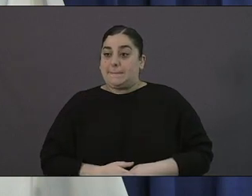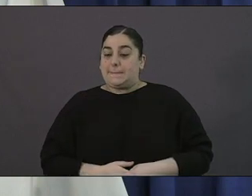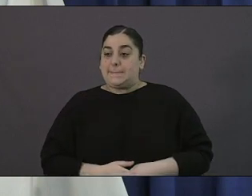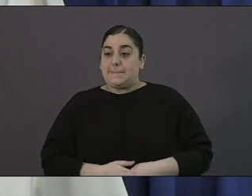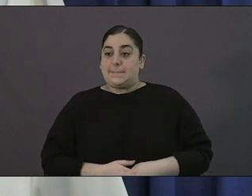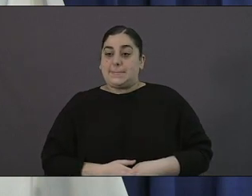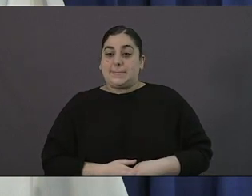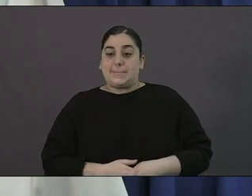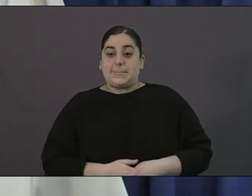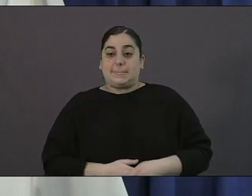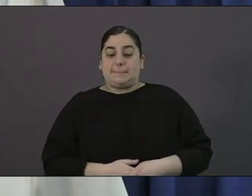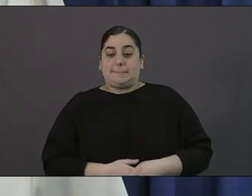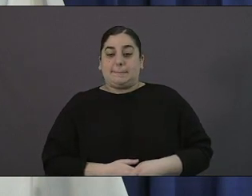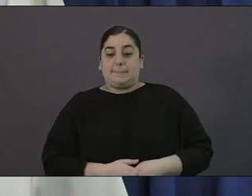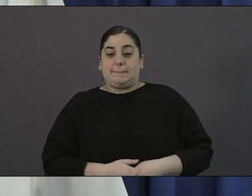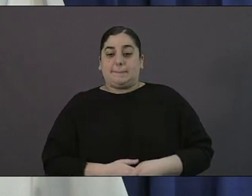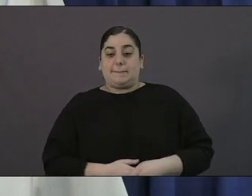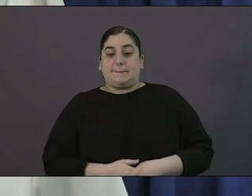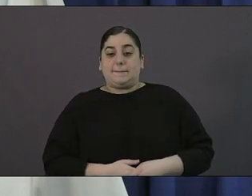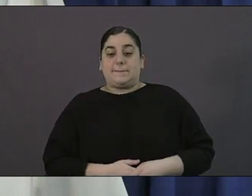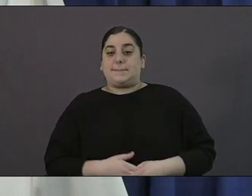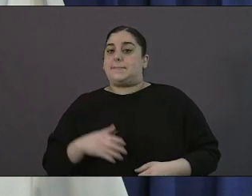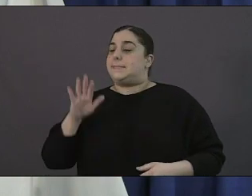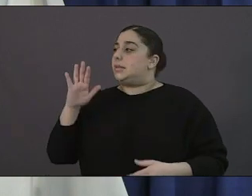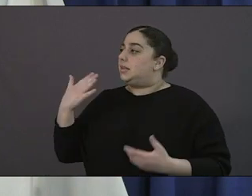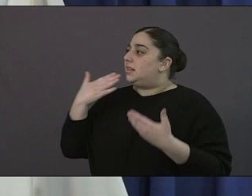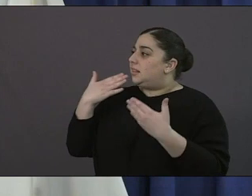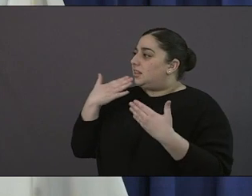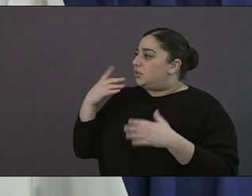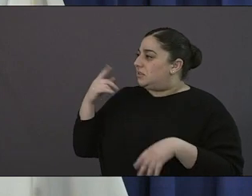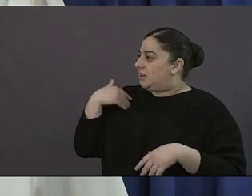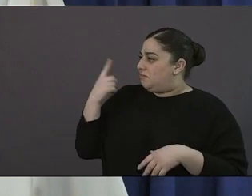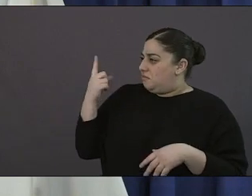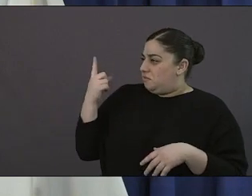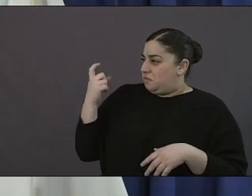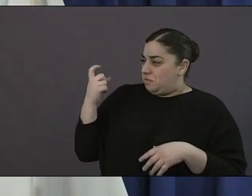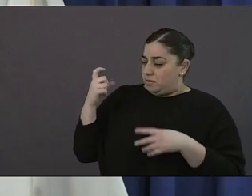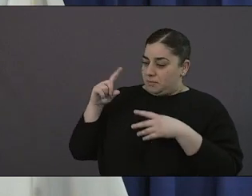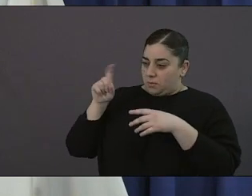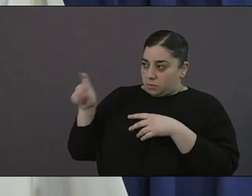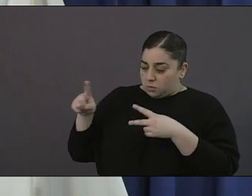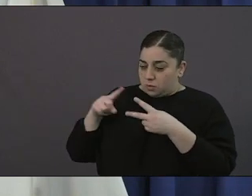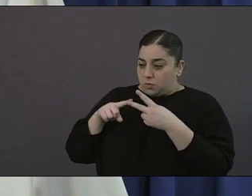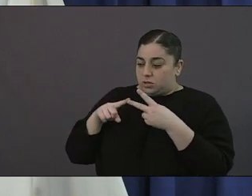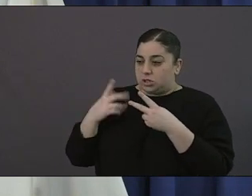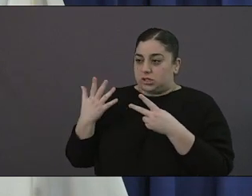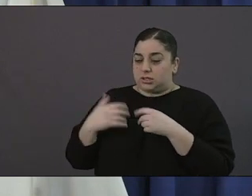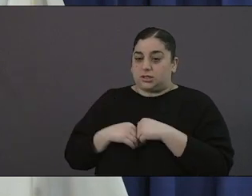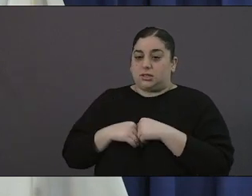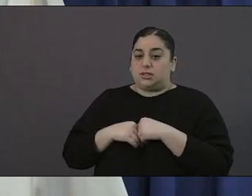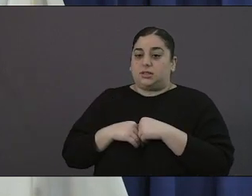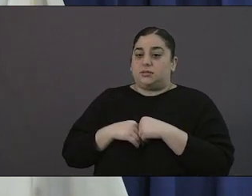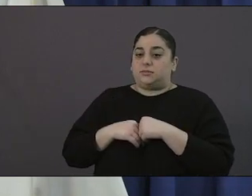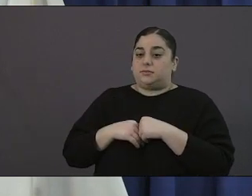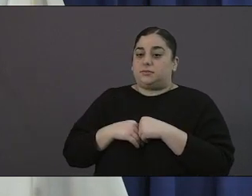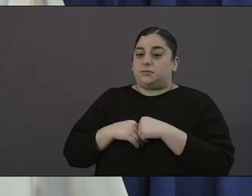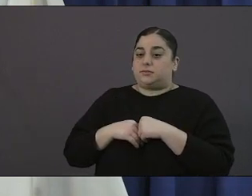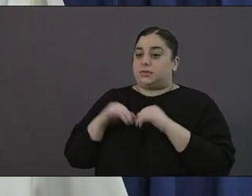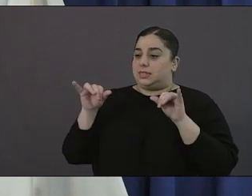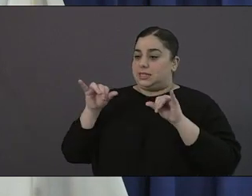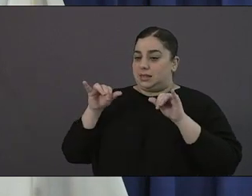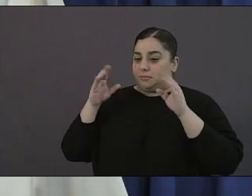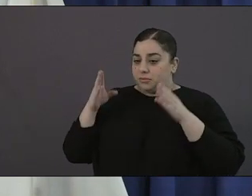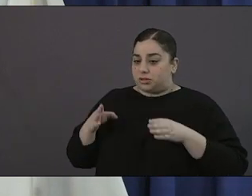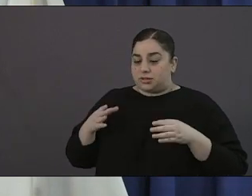thank you so much if i could sorry i just have one more um kind of a to pick it up off of that if you can still hear me it's kasha from box i can